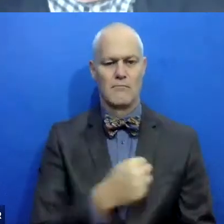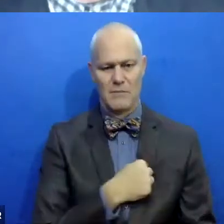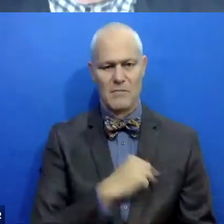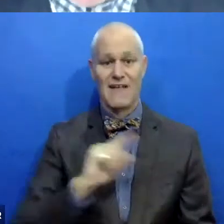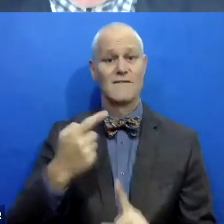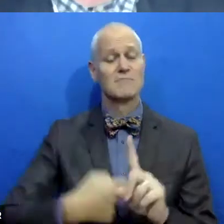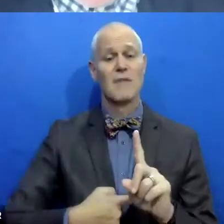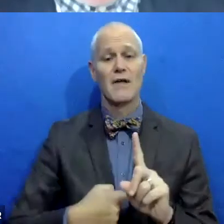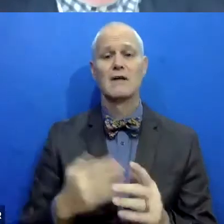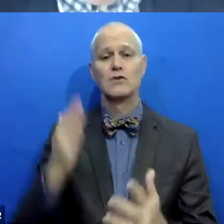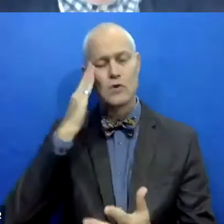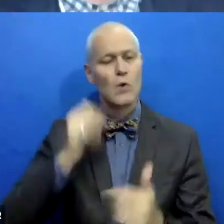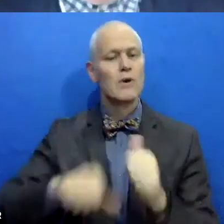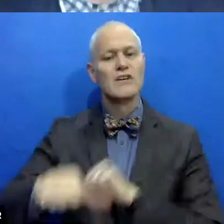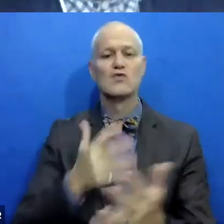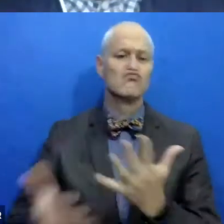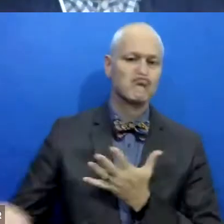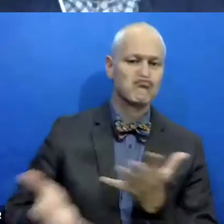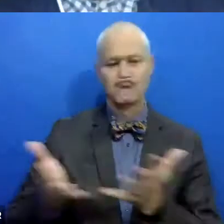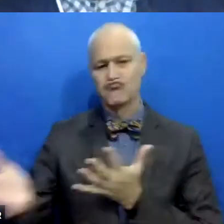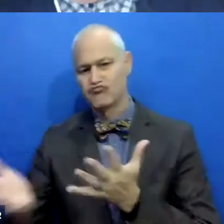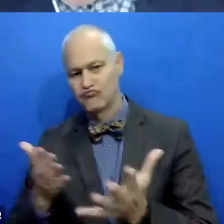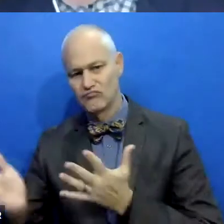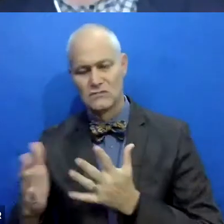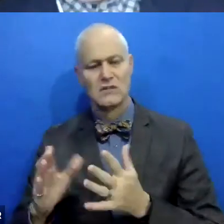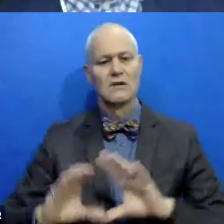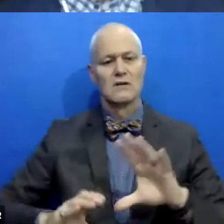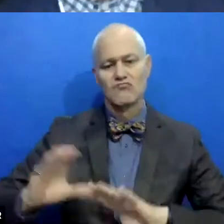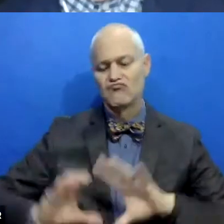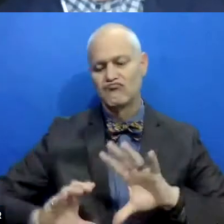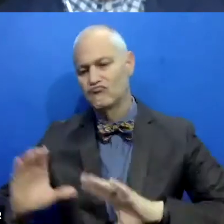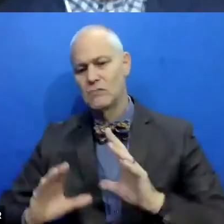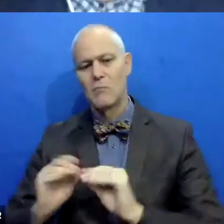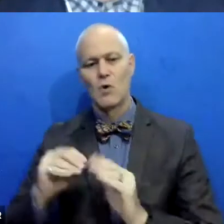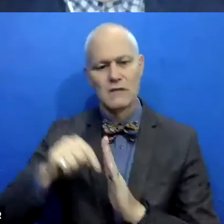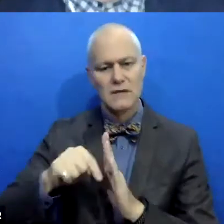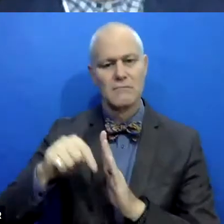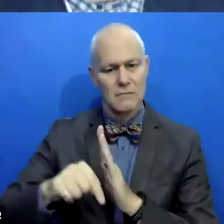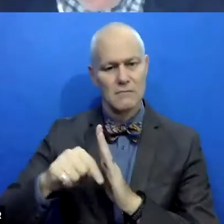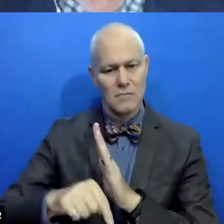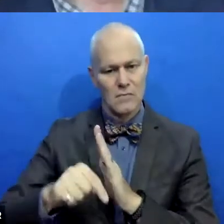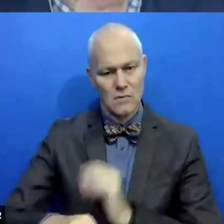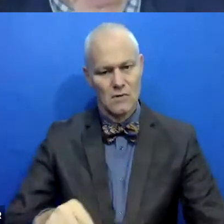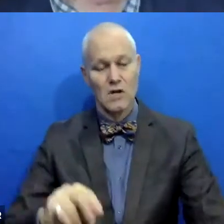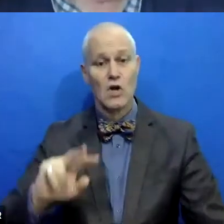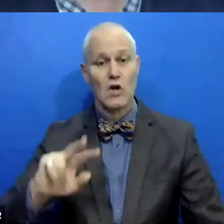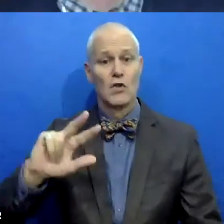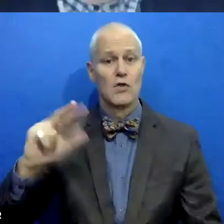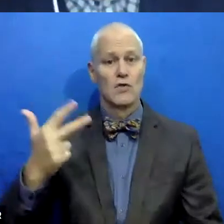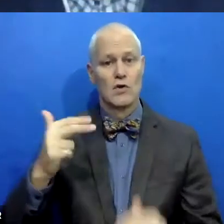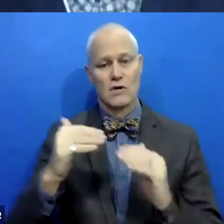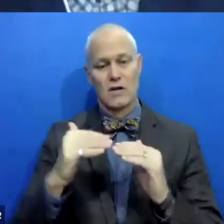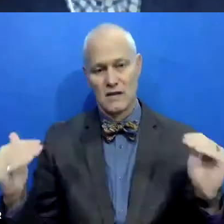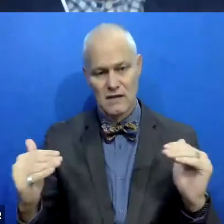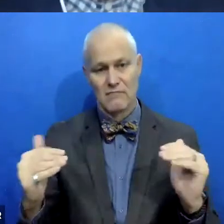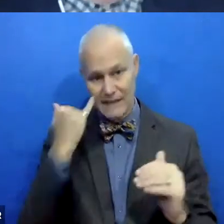to know each other. Um, they're, the conversations become a little bit more deep in the next few months. Uh, the third stage of the circle, if it's